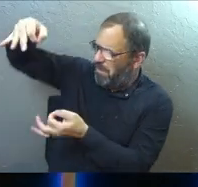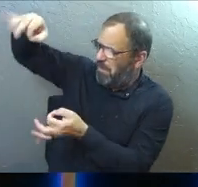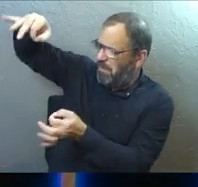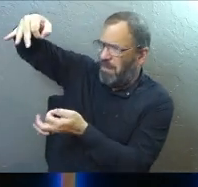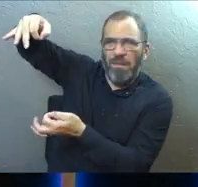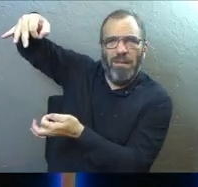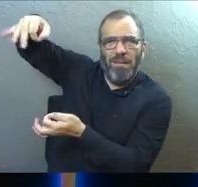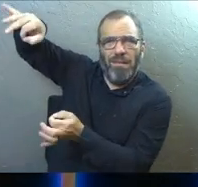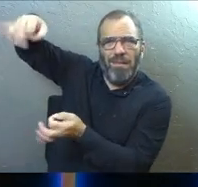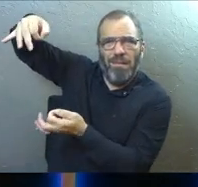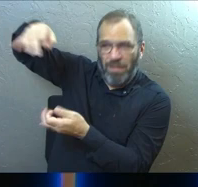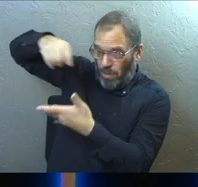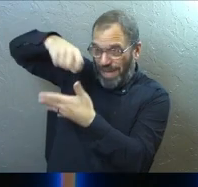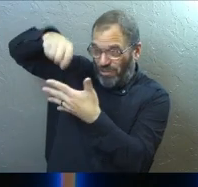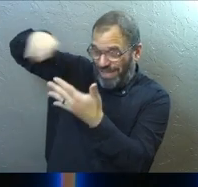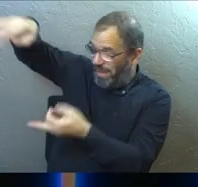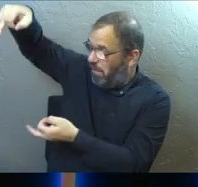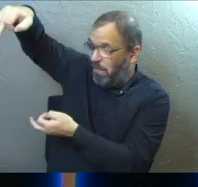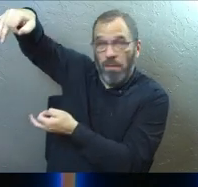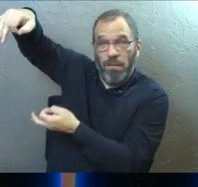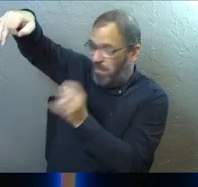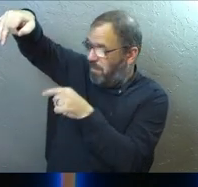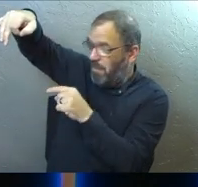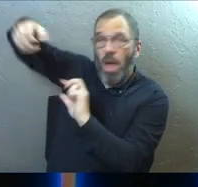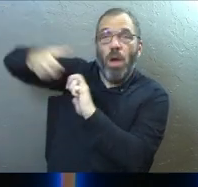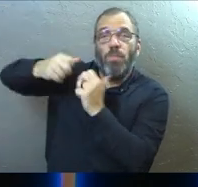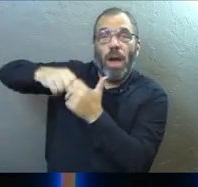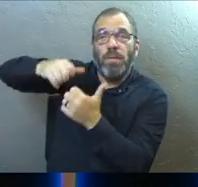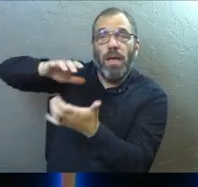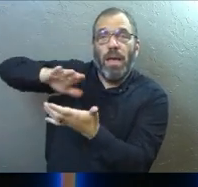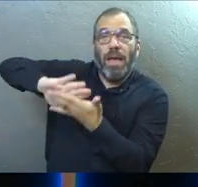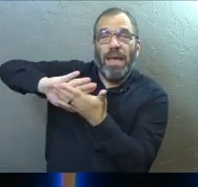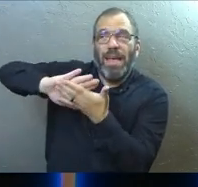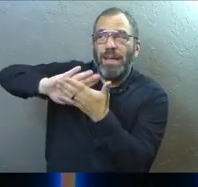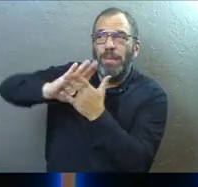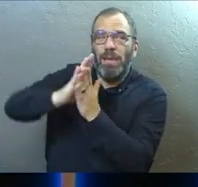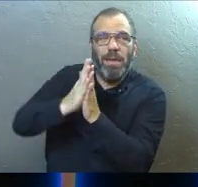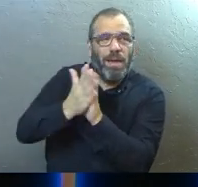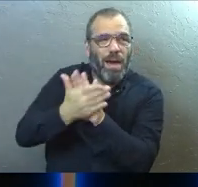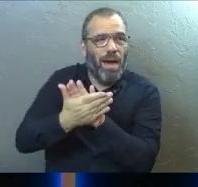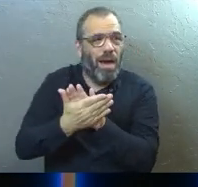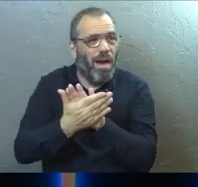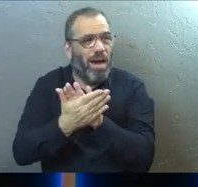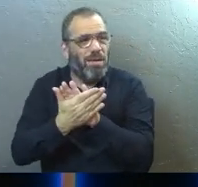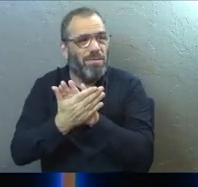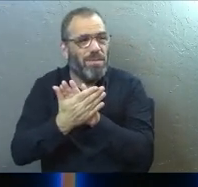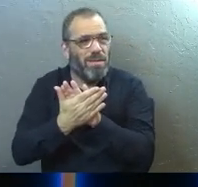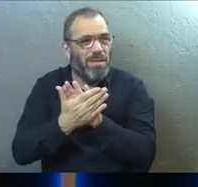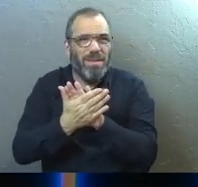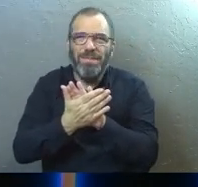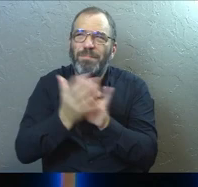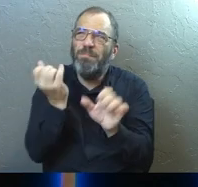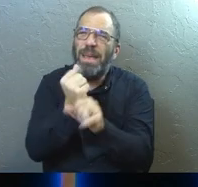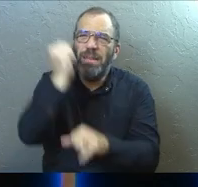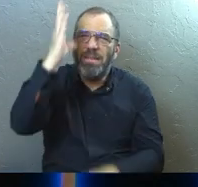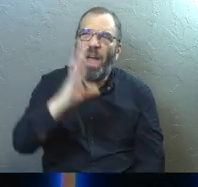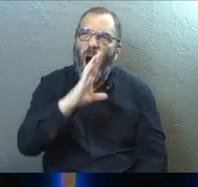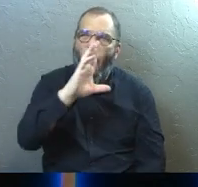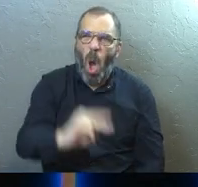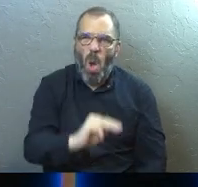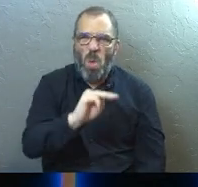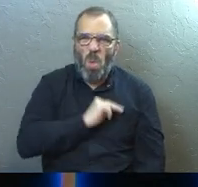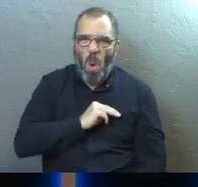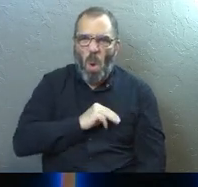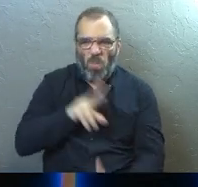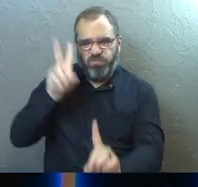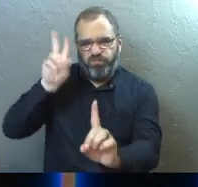And the problem with that list is it starts to turn God into a moral judge who cares about your